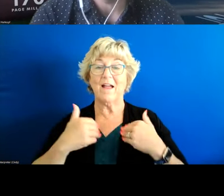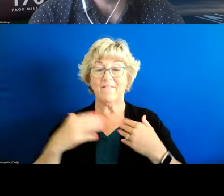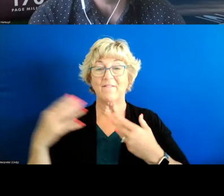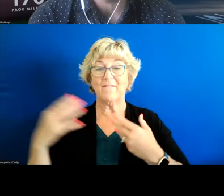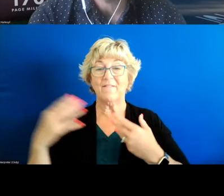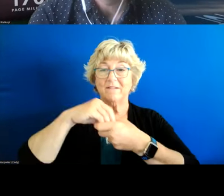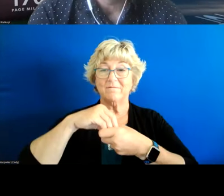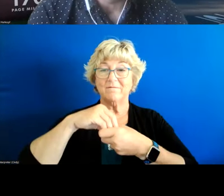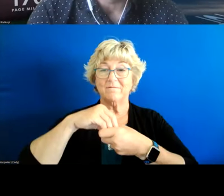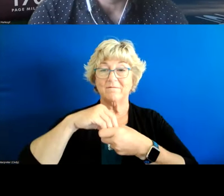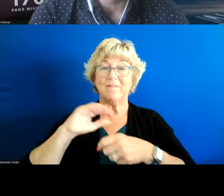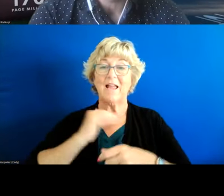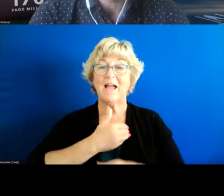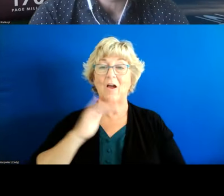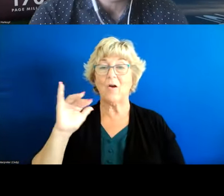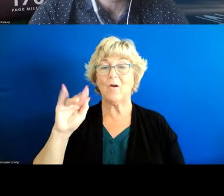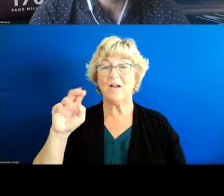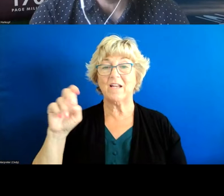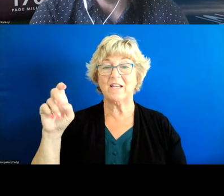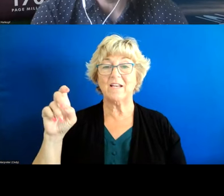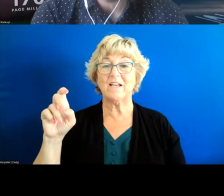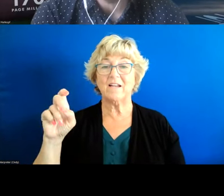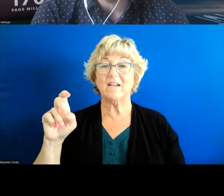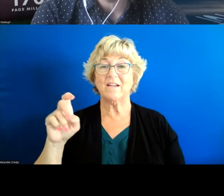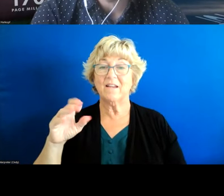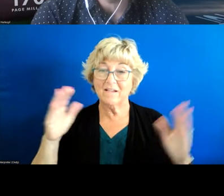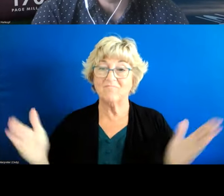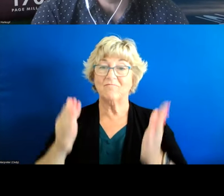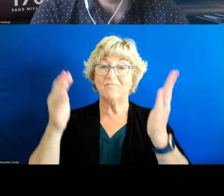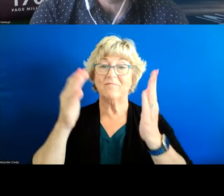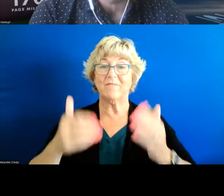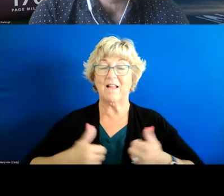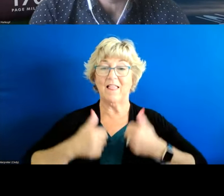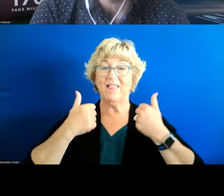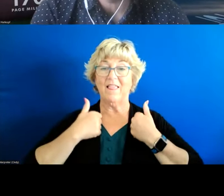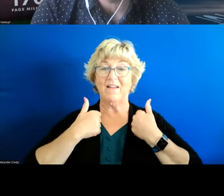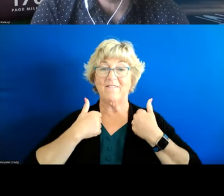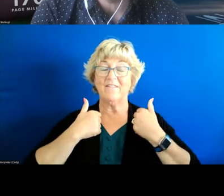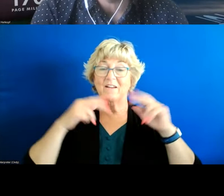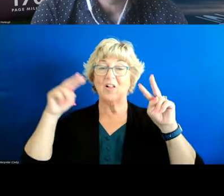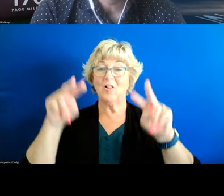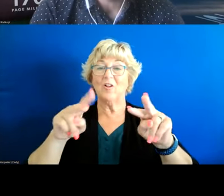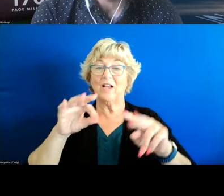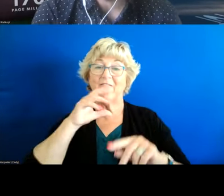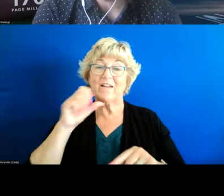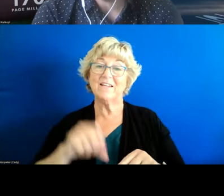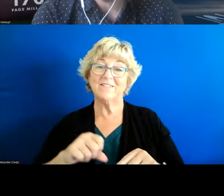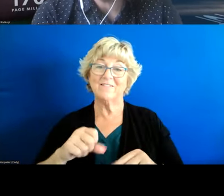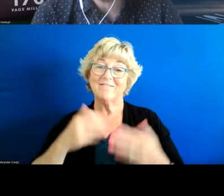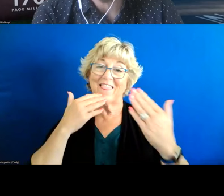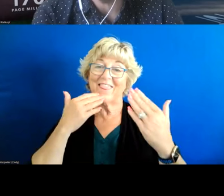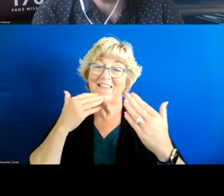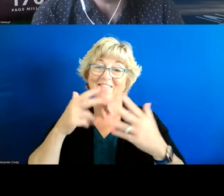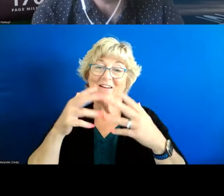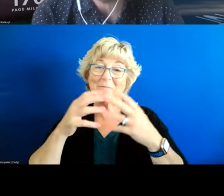our our index um which hopefully can promote that kind of life course view of of aging as we go forward so thank you very